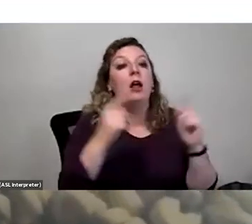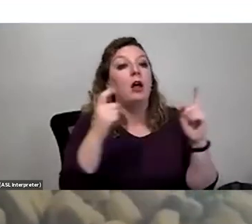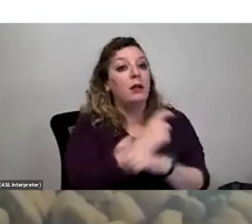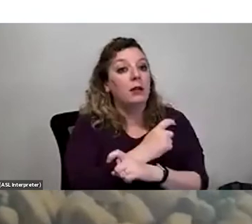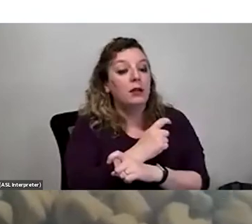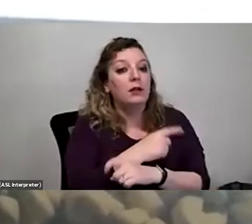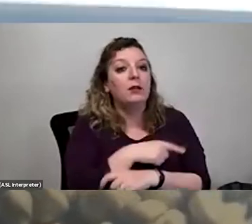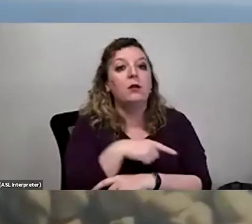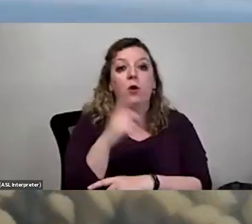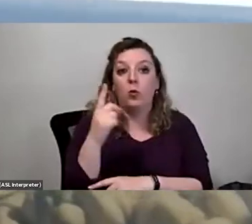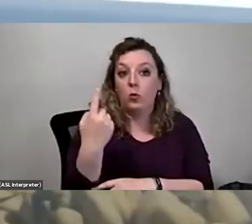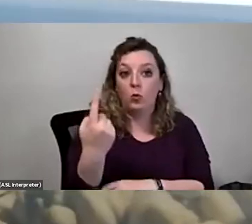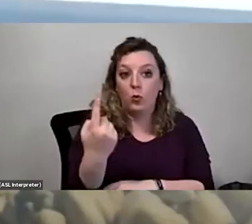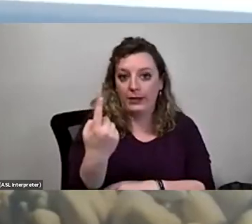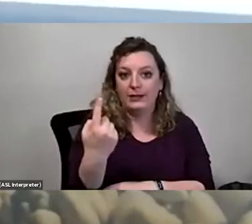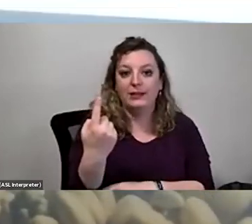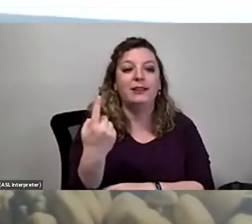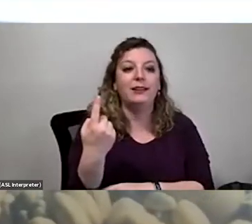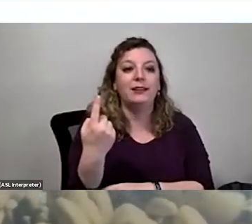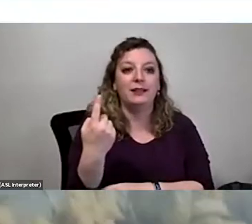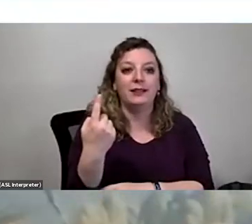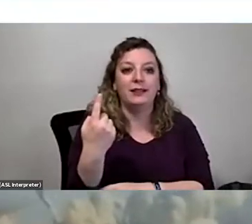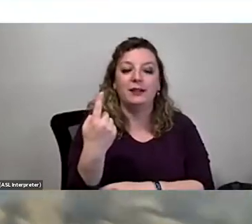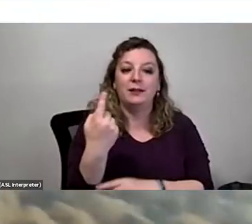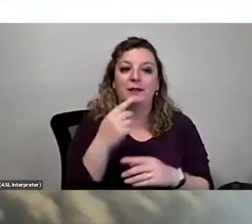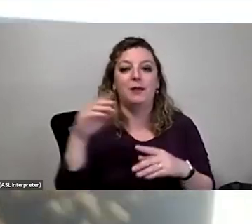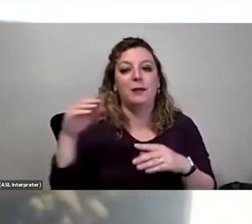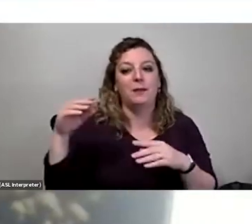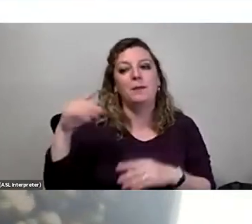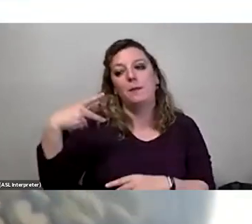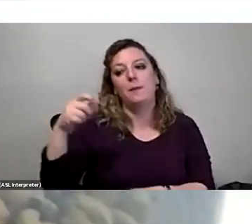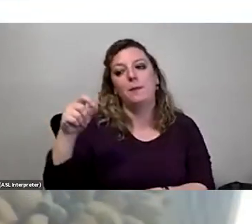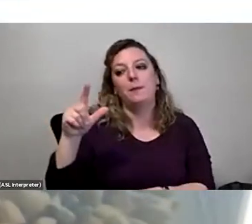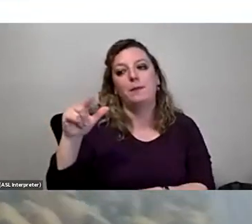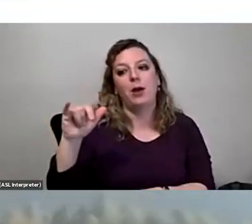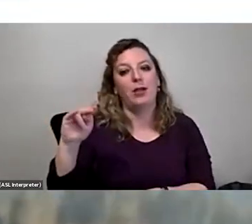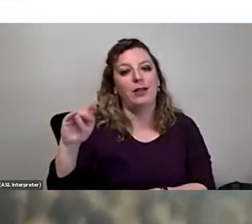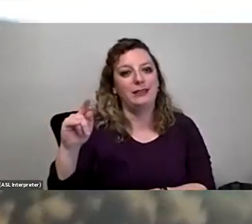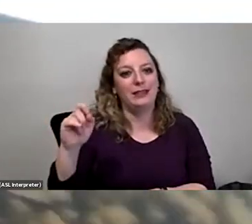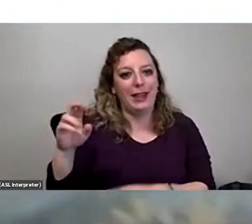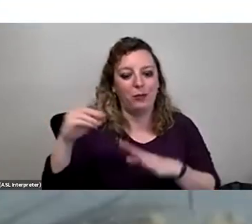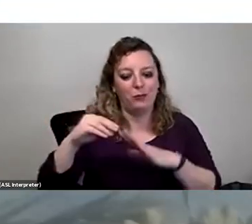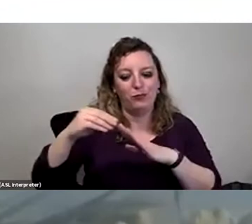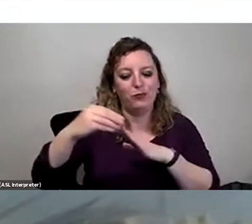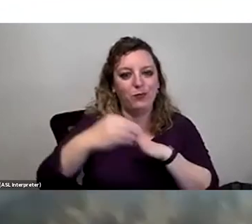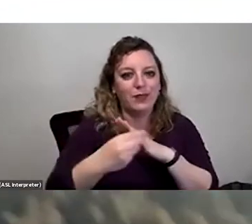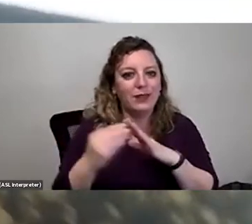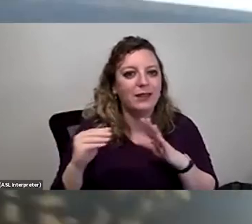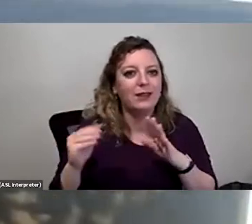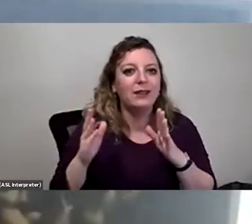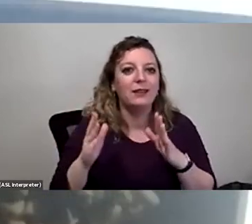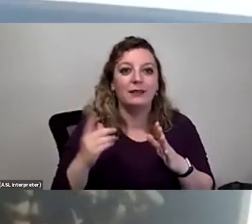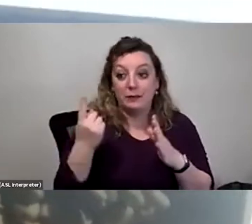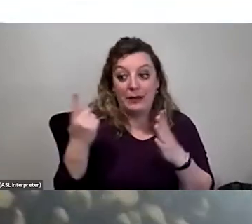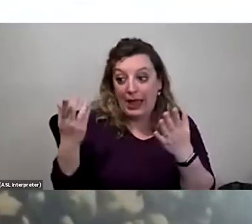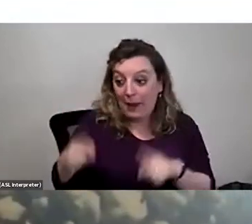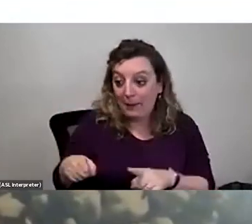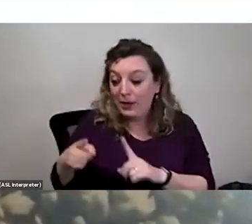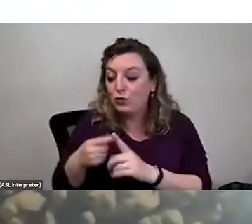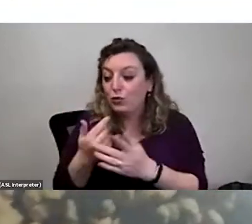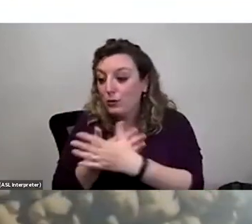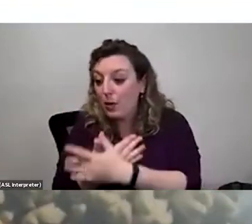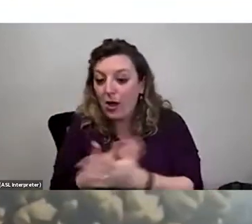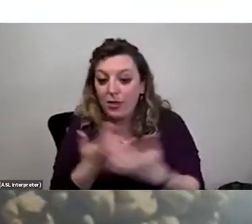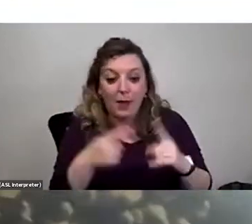there's one, one pollinator for one species. If something happens to the Joshua trees or something happens to the